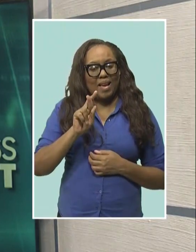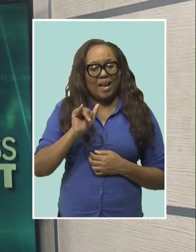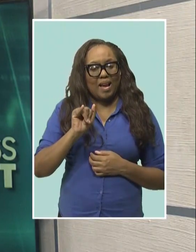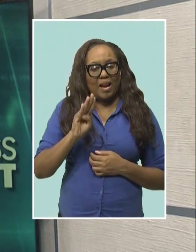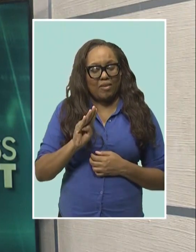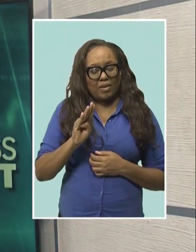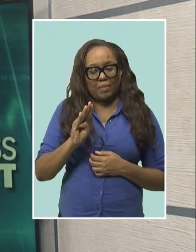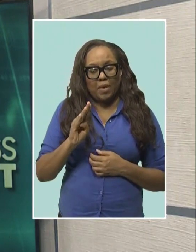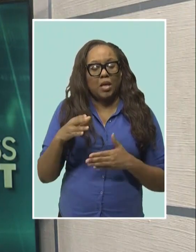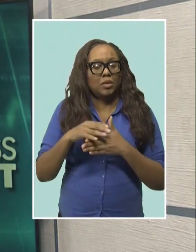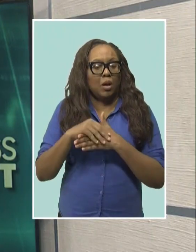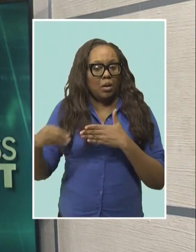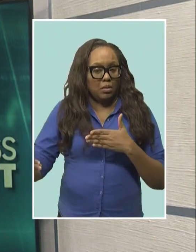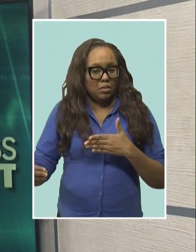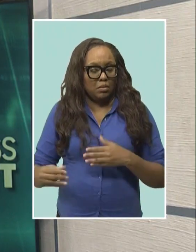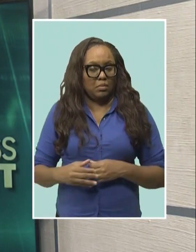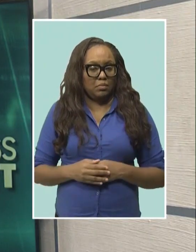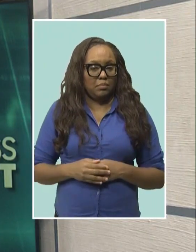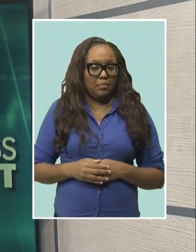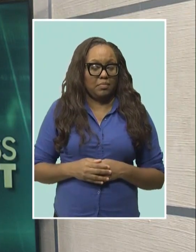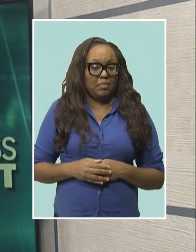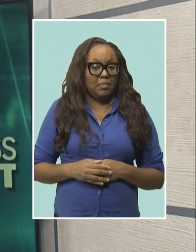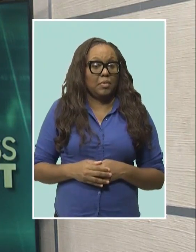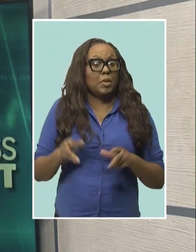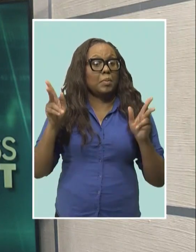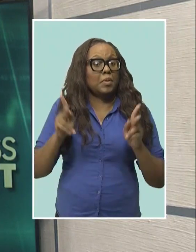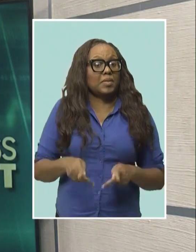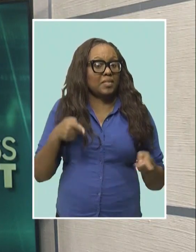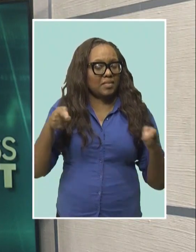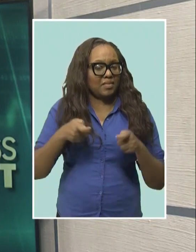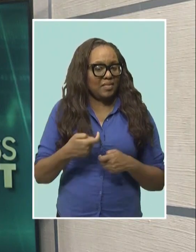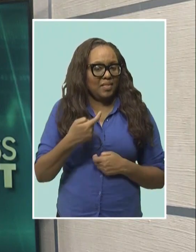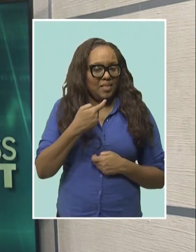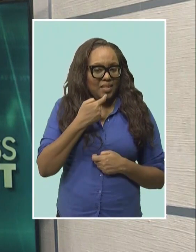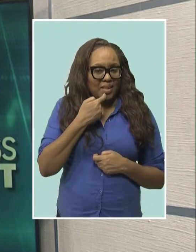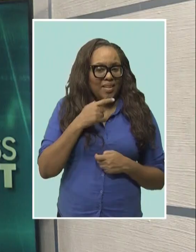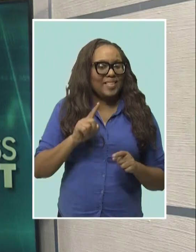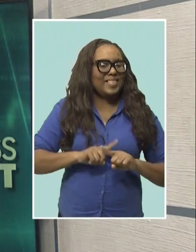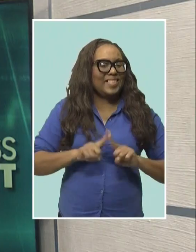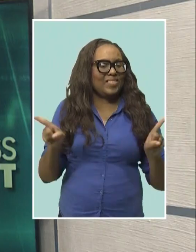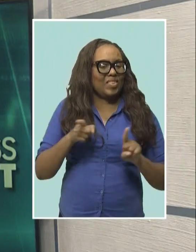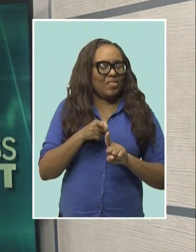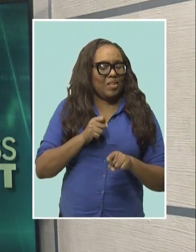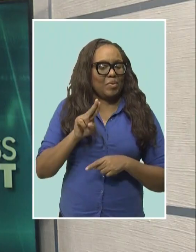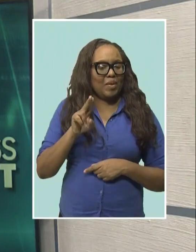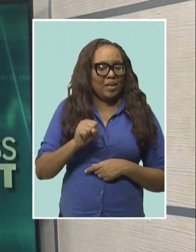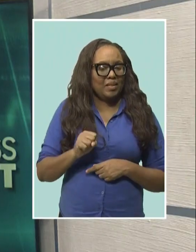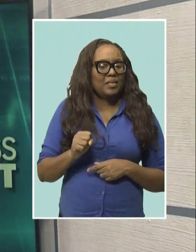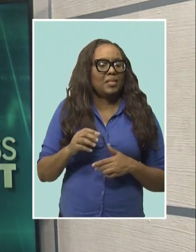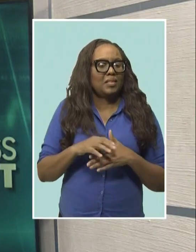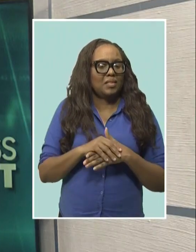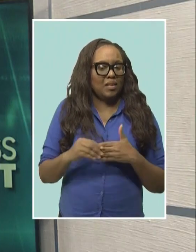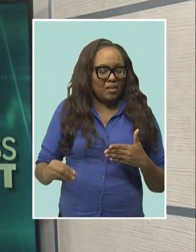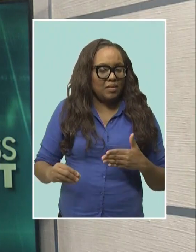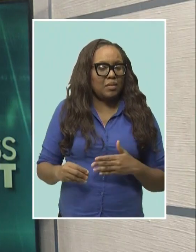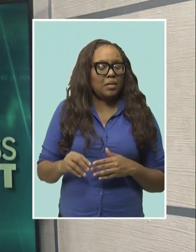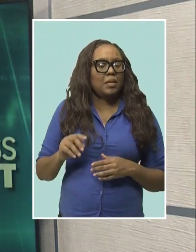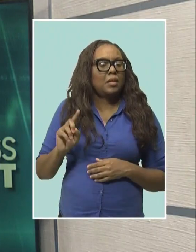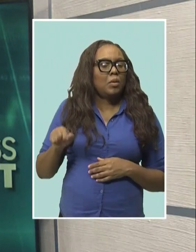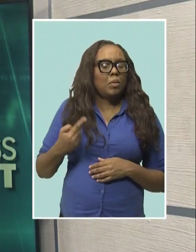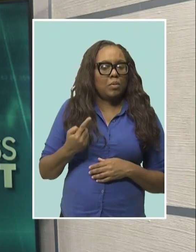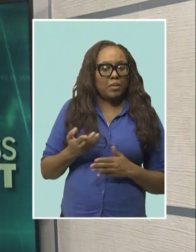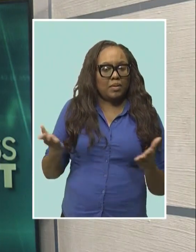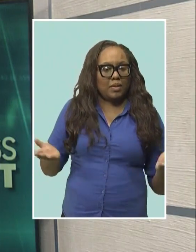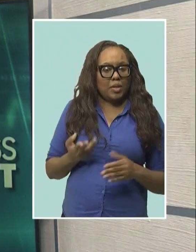CaribCoin, Dr. Jan Schrauder, says the complementary currency is different from the U.S. dollar, as it is regionally bound.